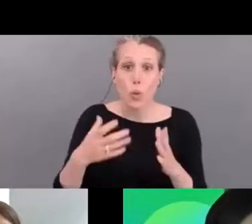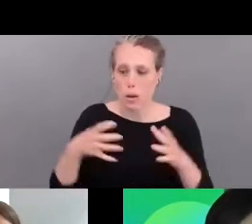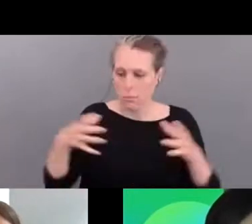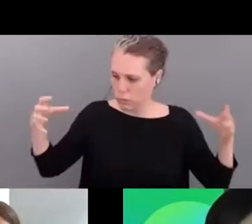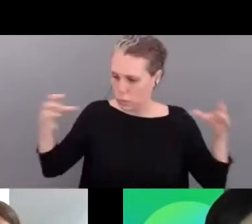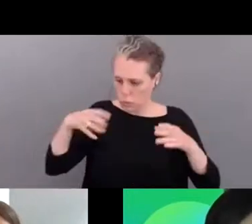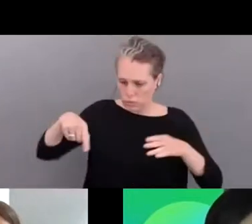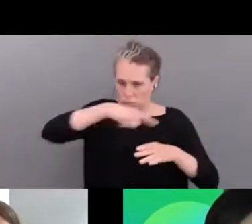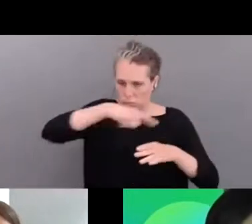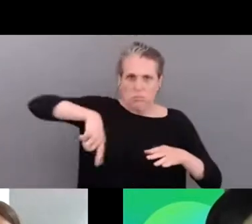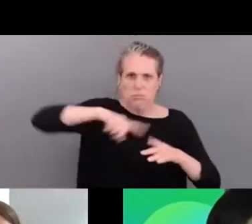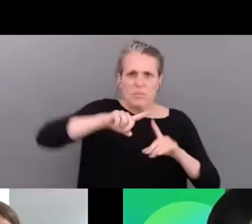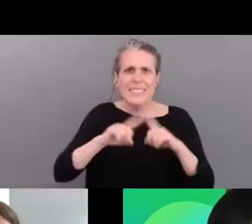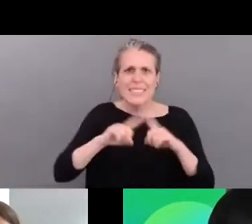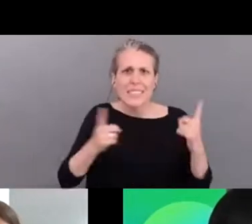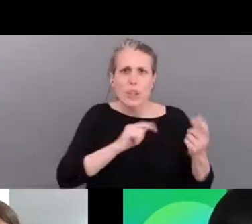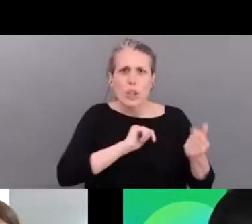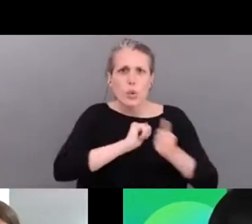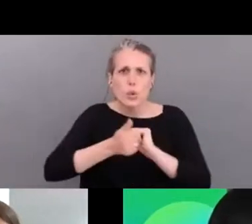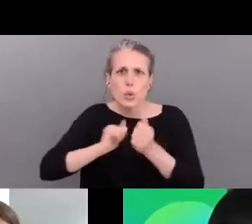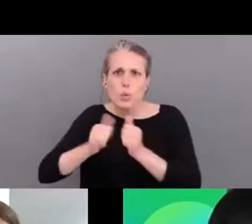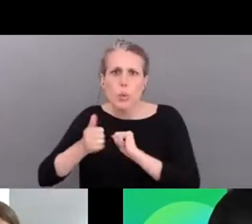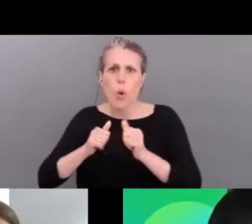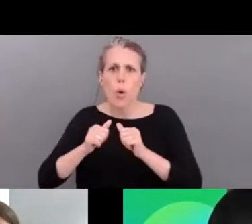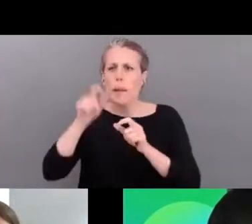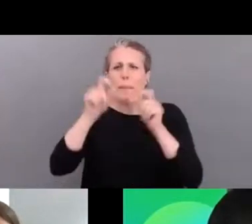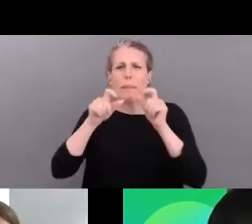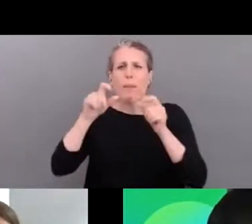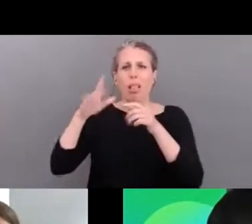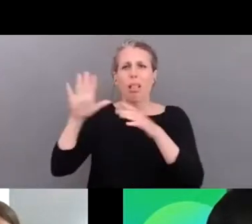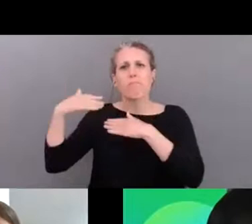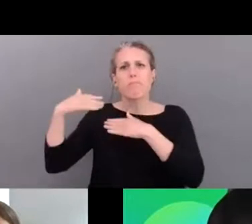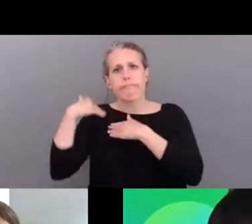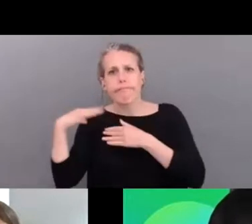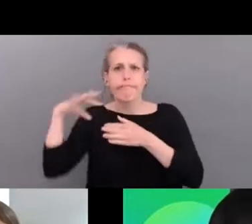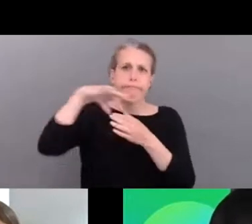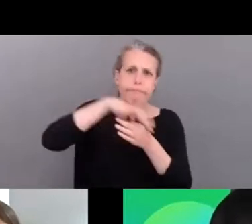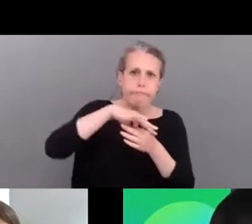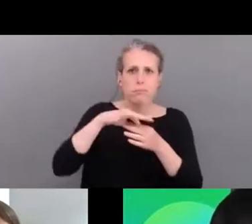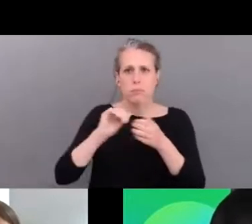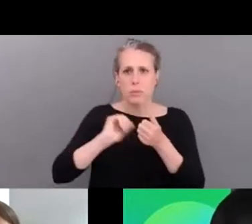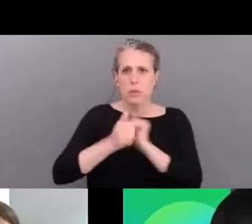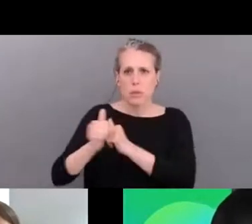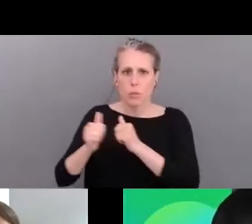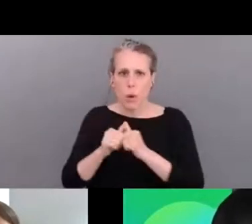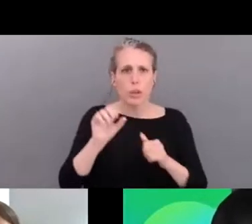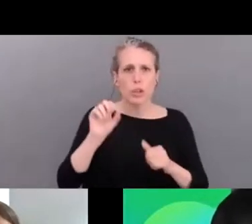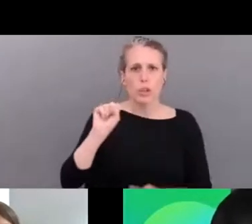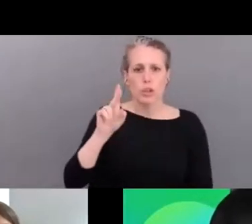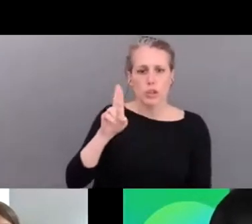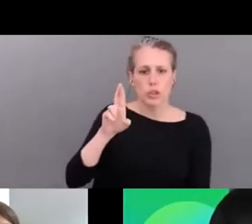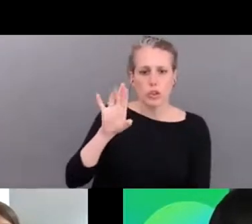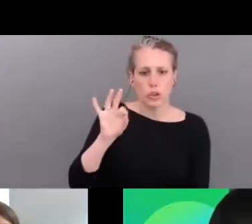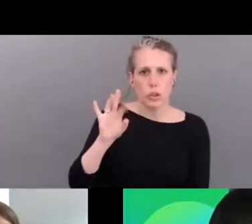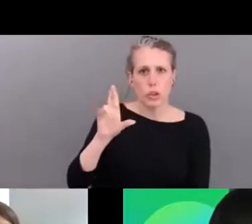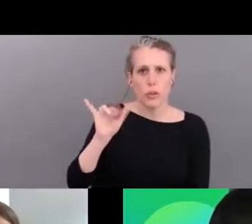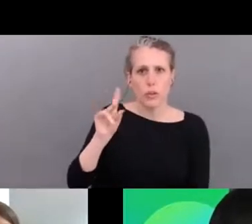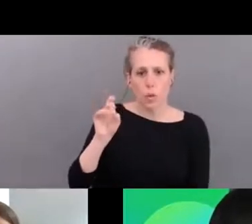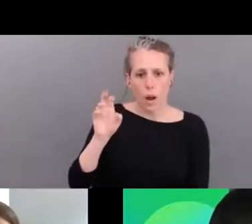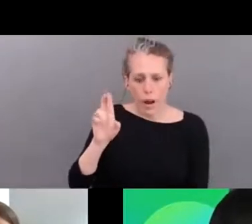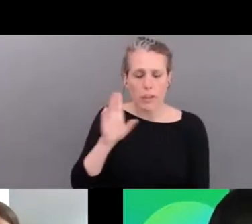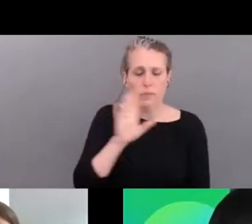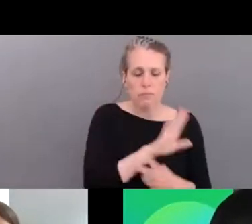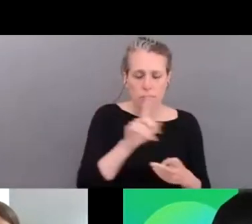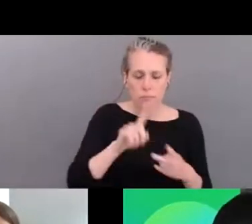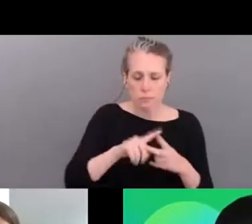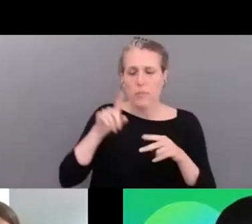and and sports stakeholders and i uh surf rider uh as as perjan mentioned we've got the european volleyball foundation